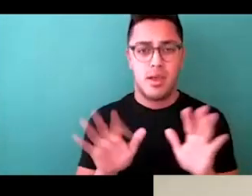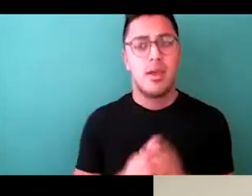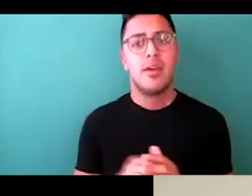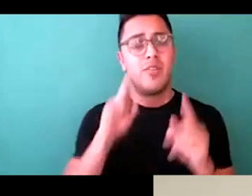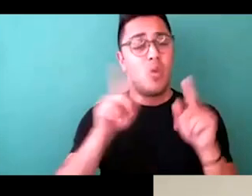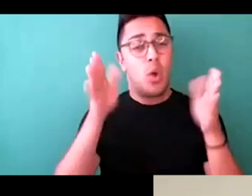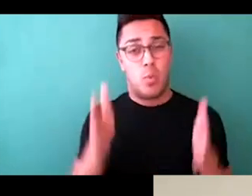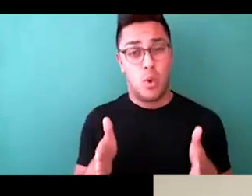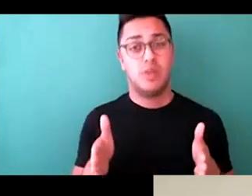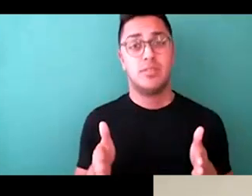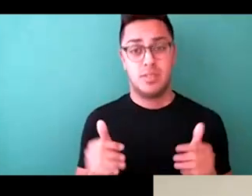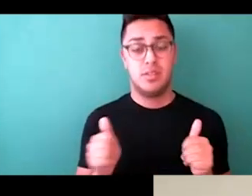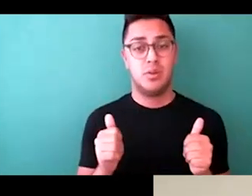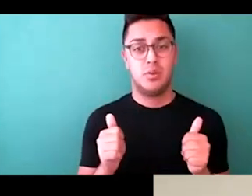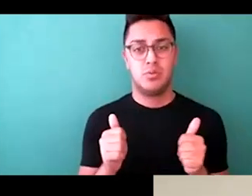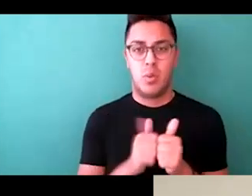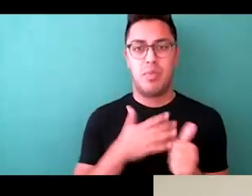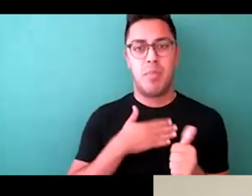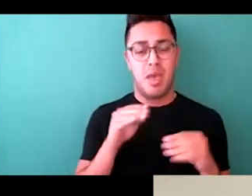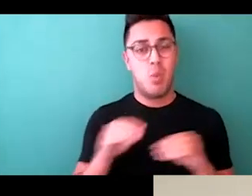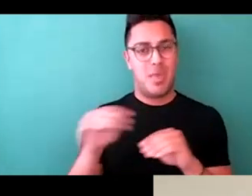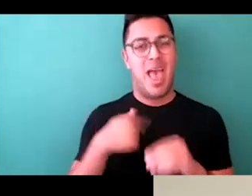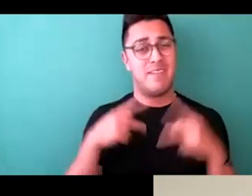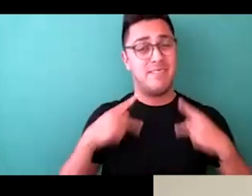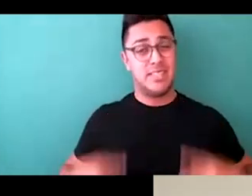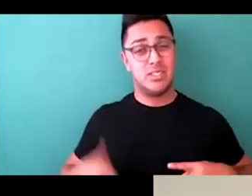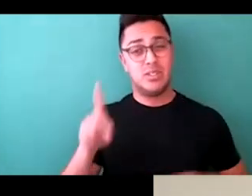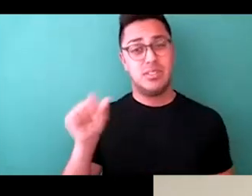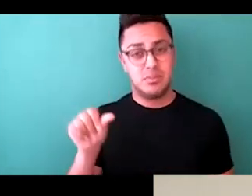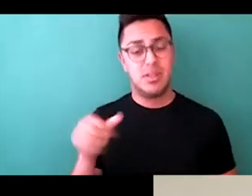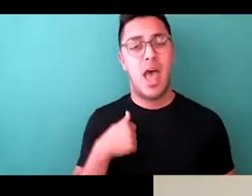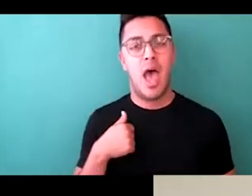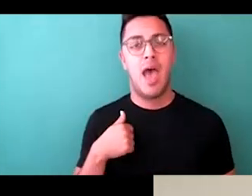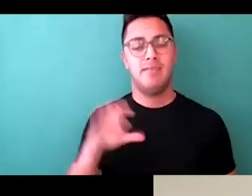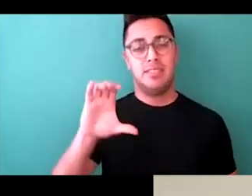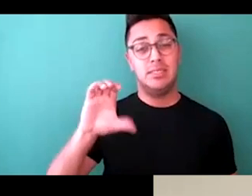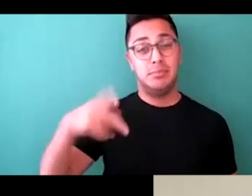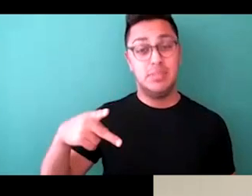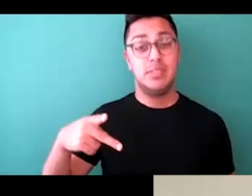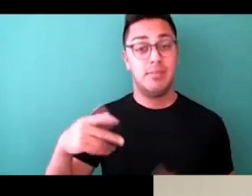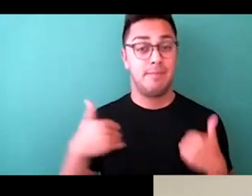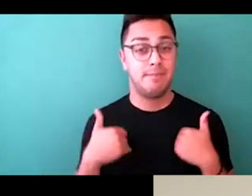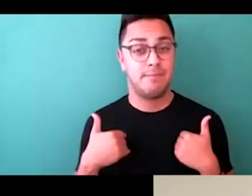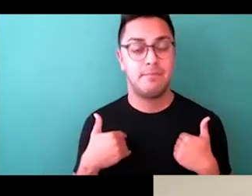has my mobility, I have a physical disability. I was diagnosed with cerebral palsy due to a no-traumatic brain injury. My